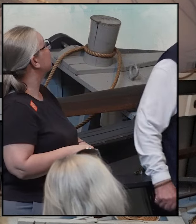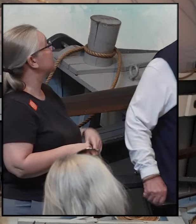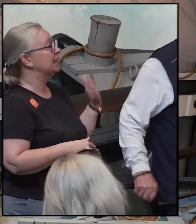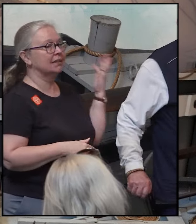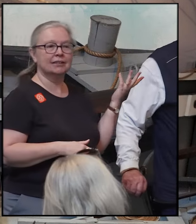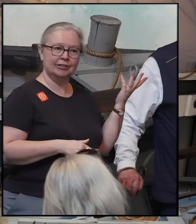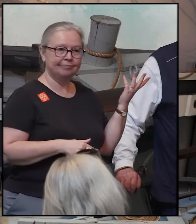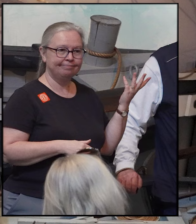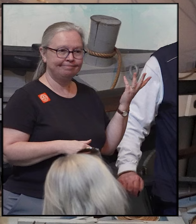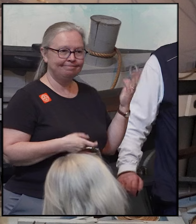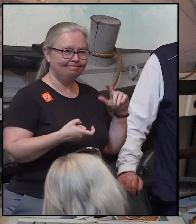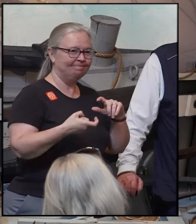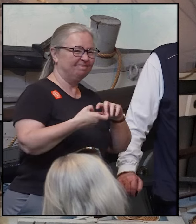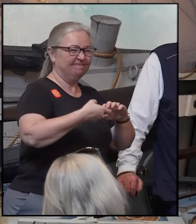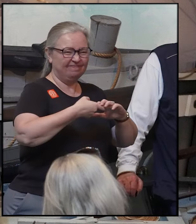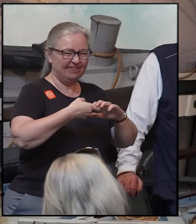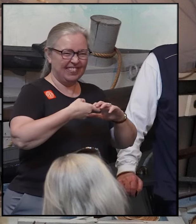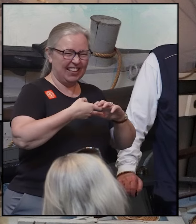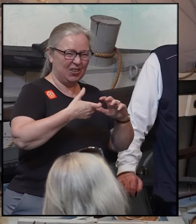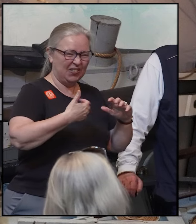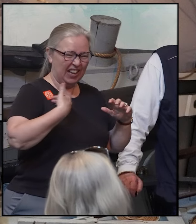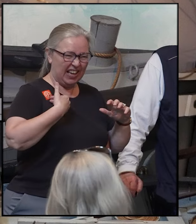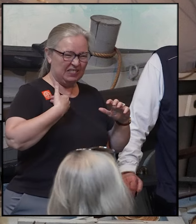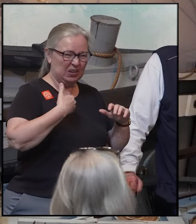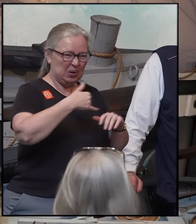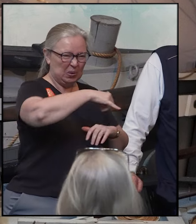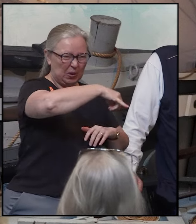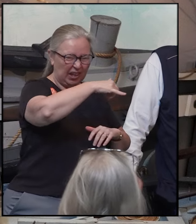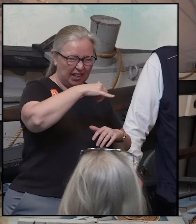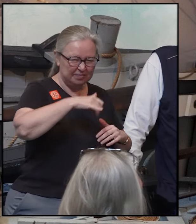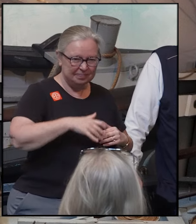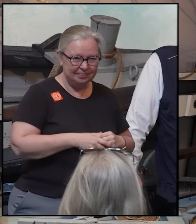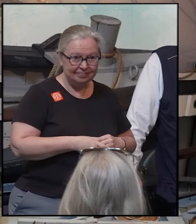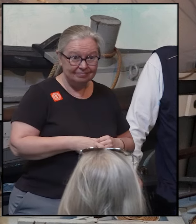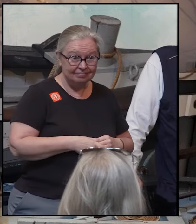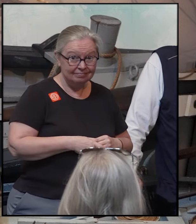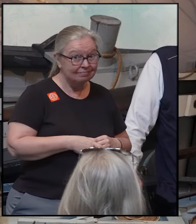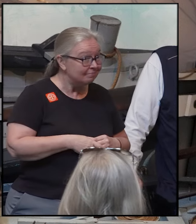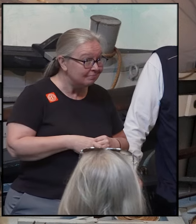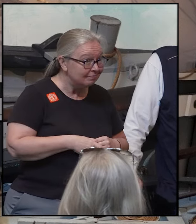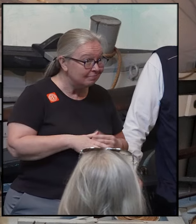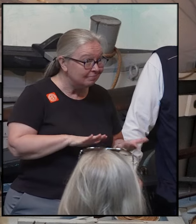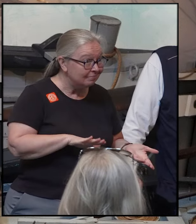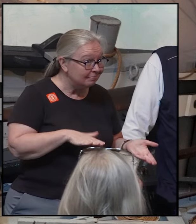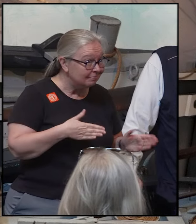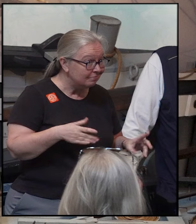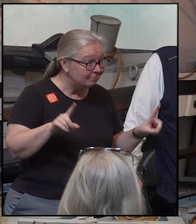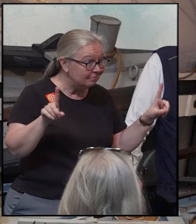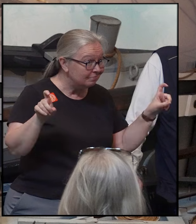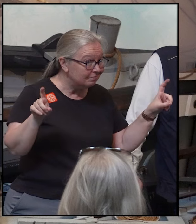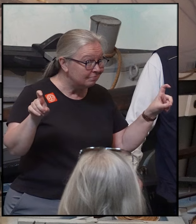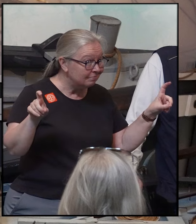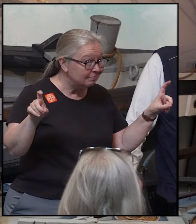And we've caught ourselves a whale. Is the whale dead?